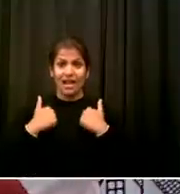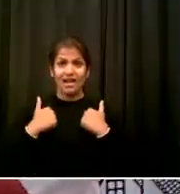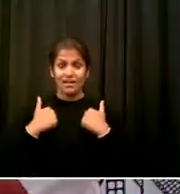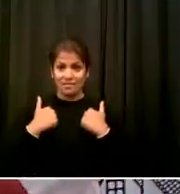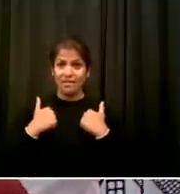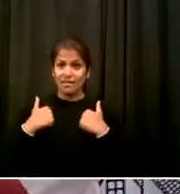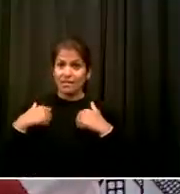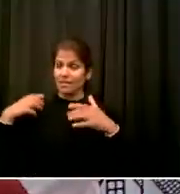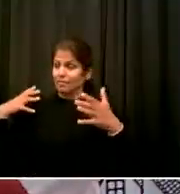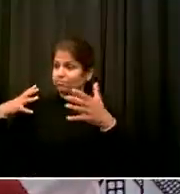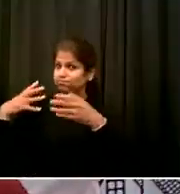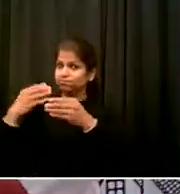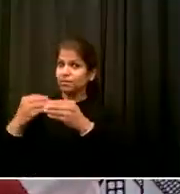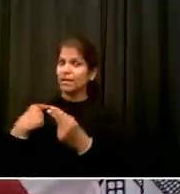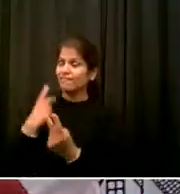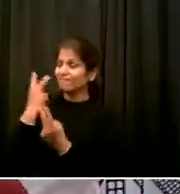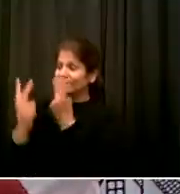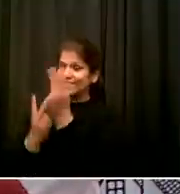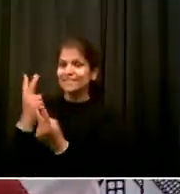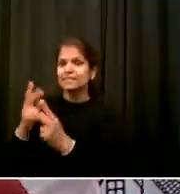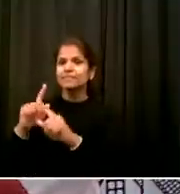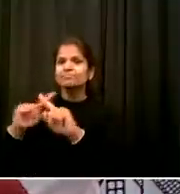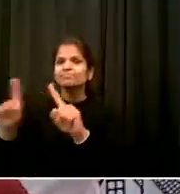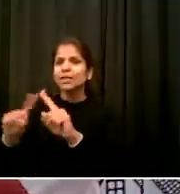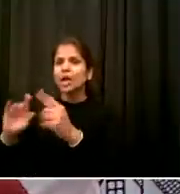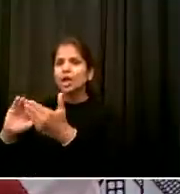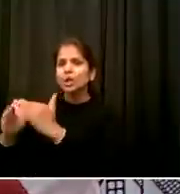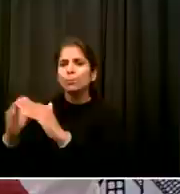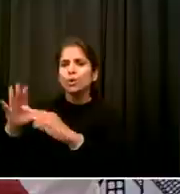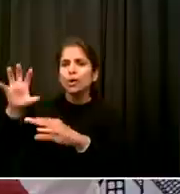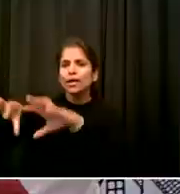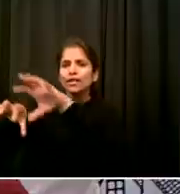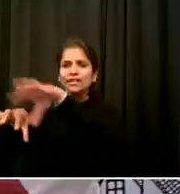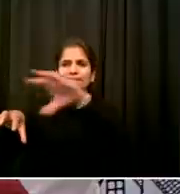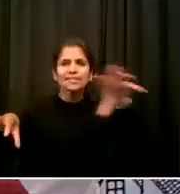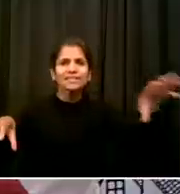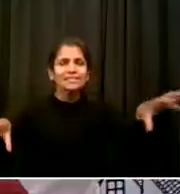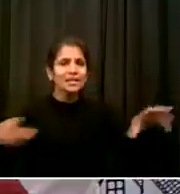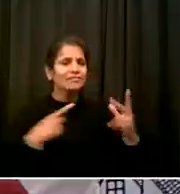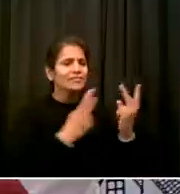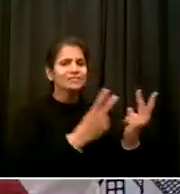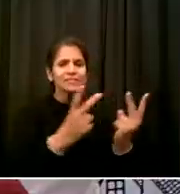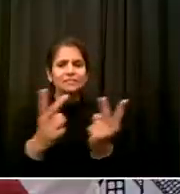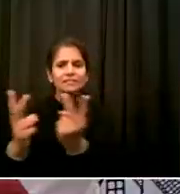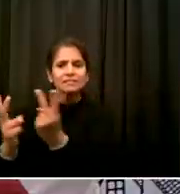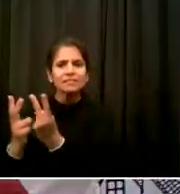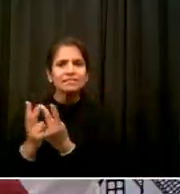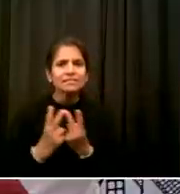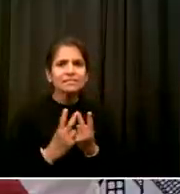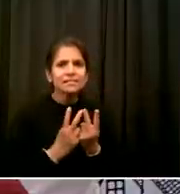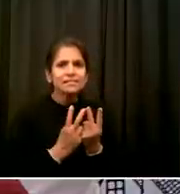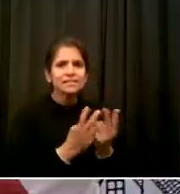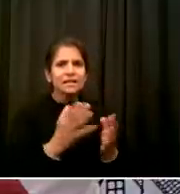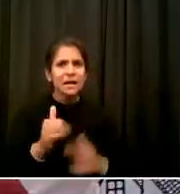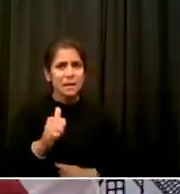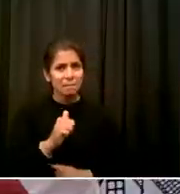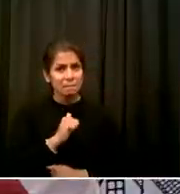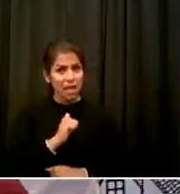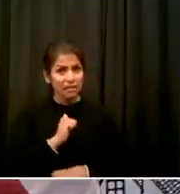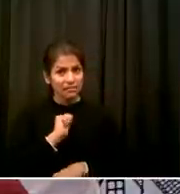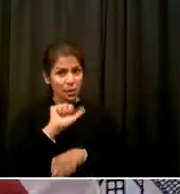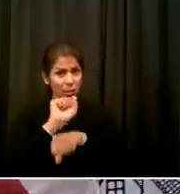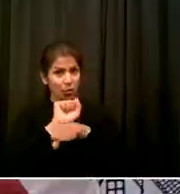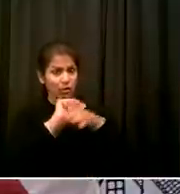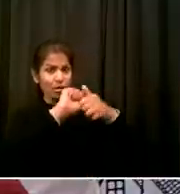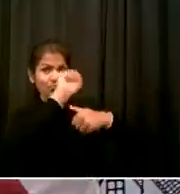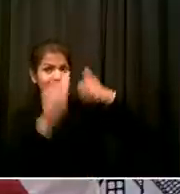first African American mayor of New York City Having the joy and the privilege to be married to our First Lady And to become a part of her